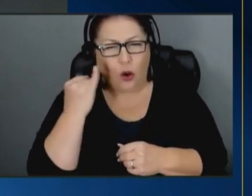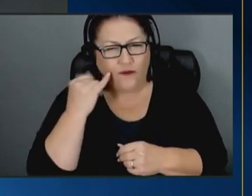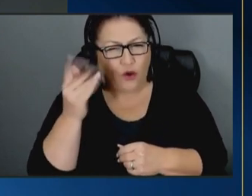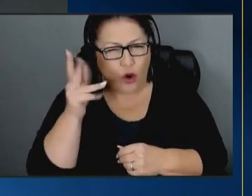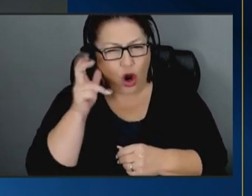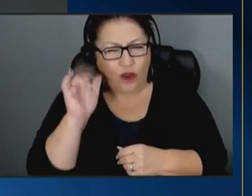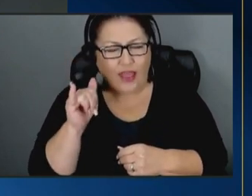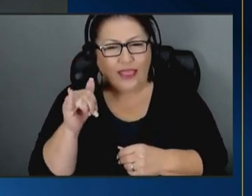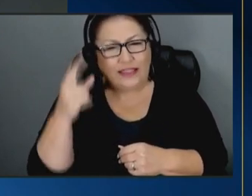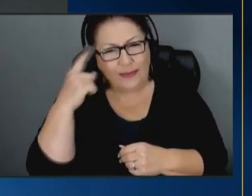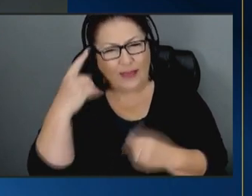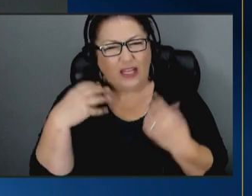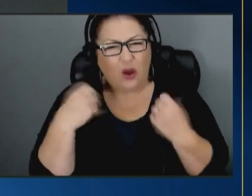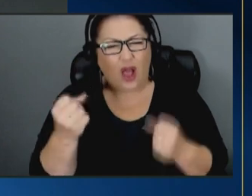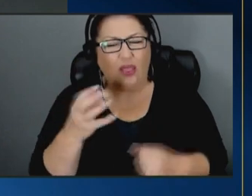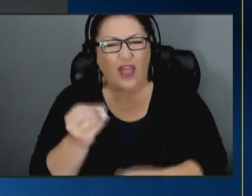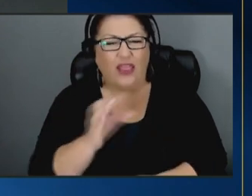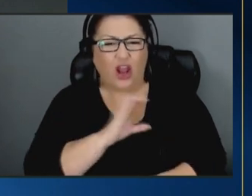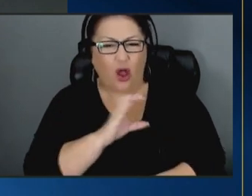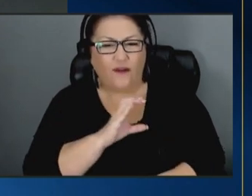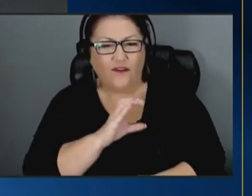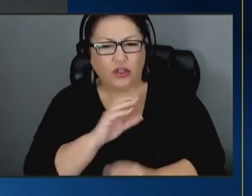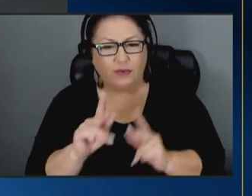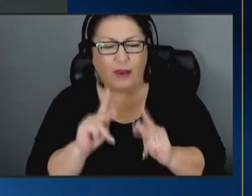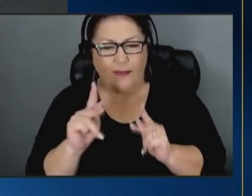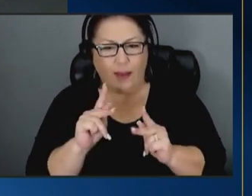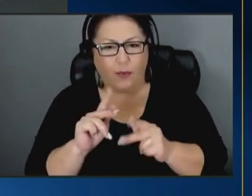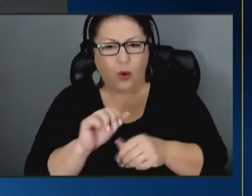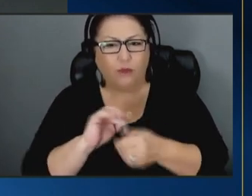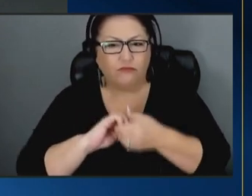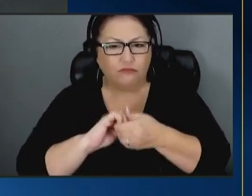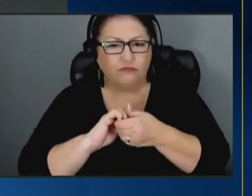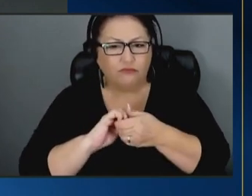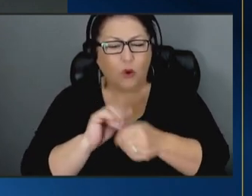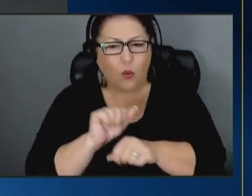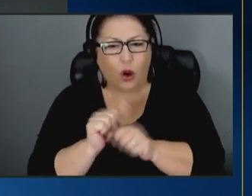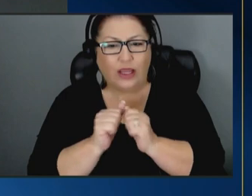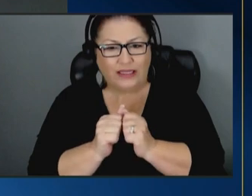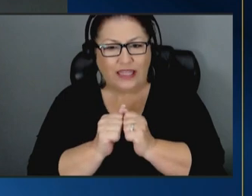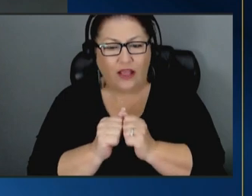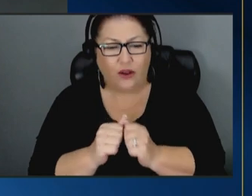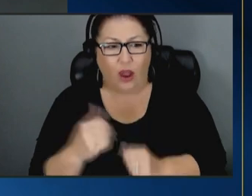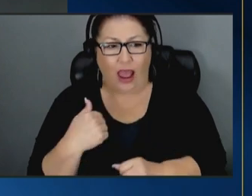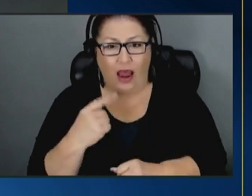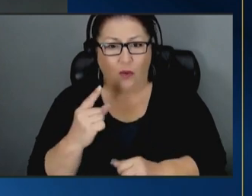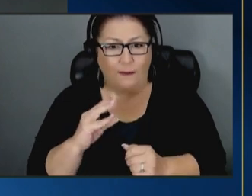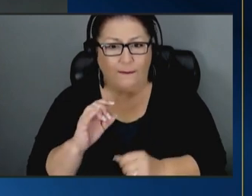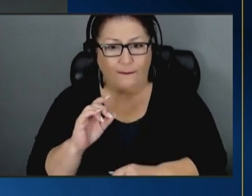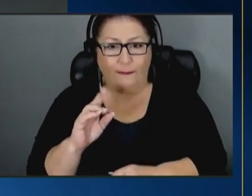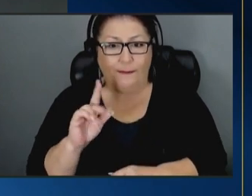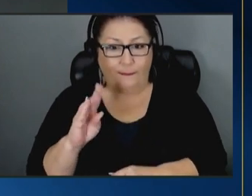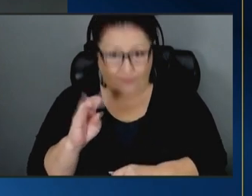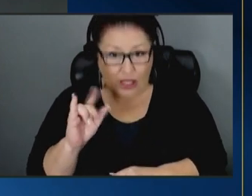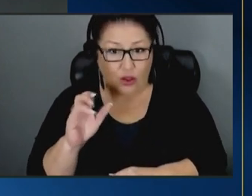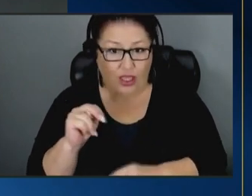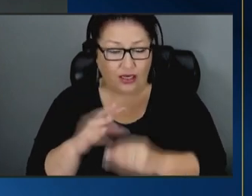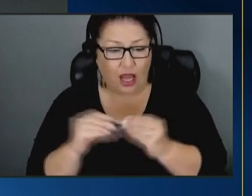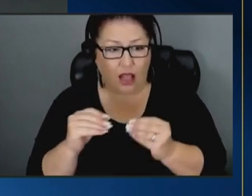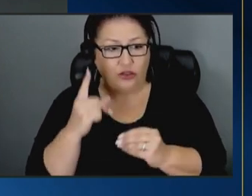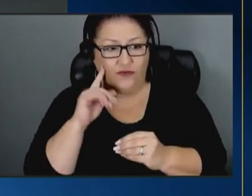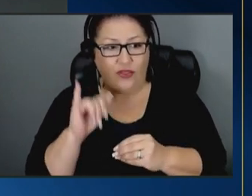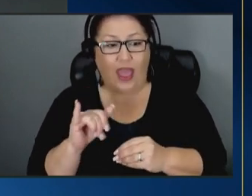enforcement folks you know working together got a billion dollars um for it but medicaid can do even more